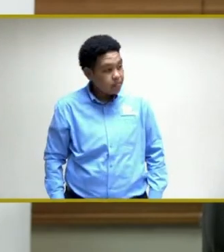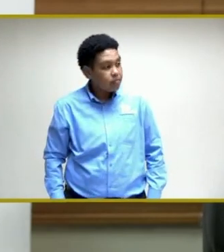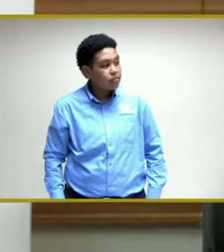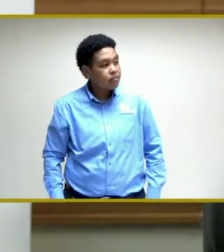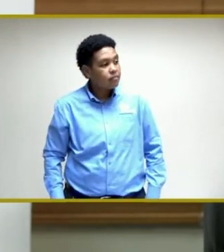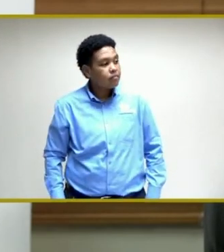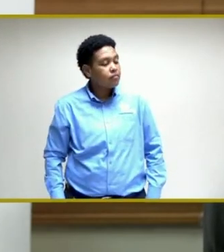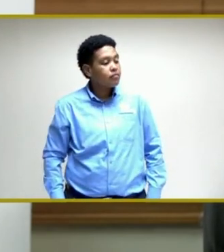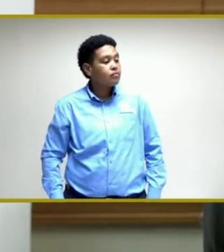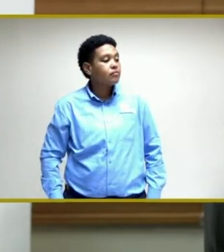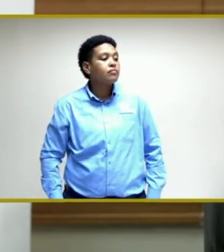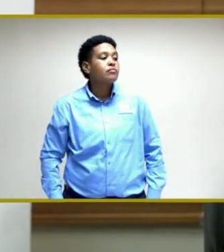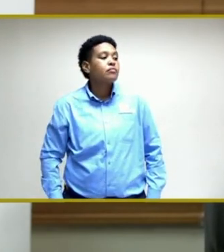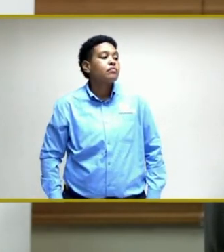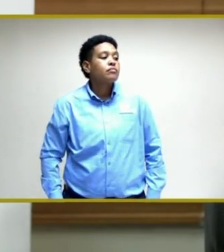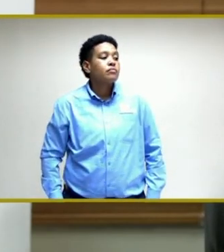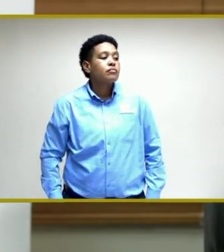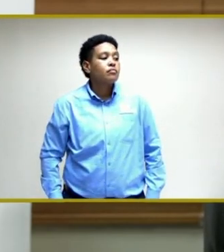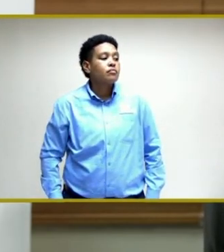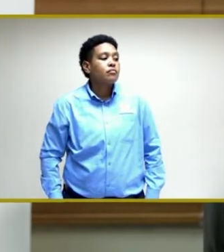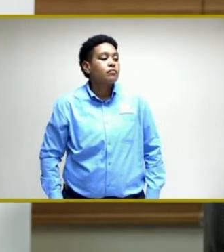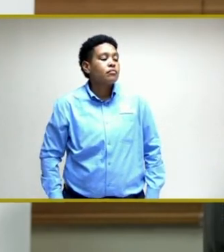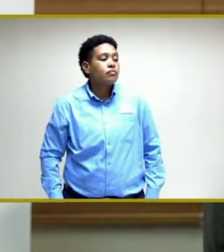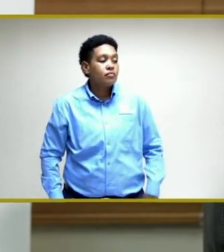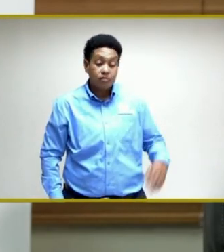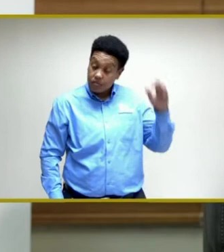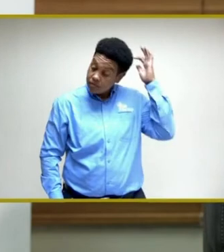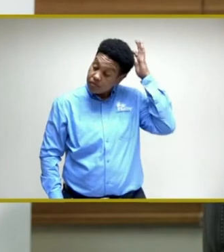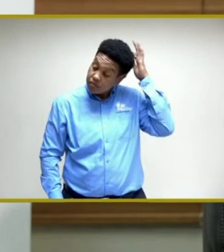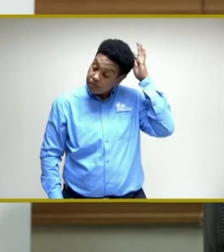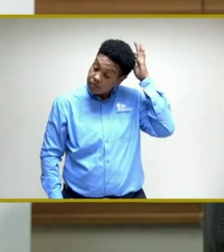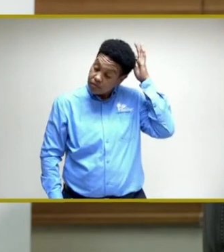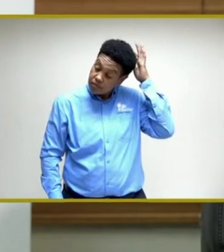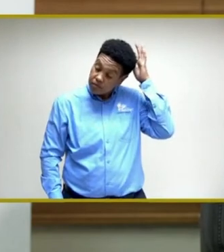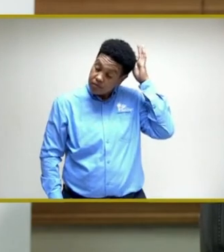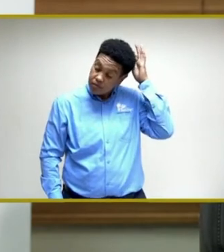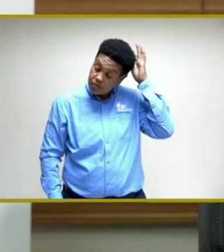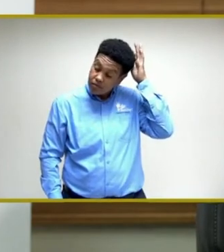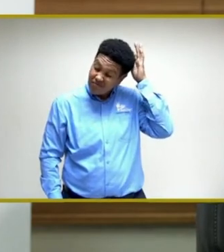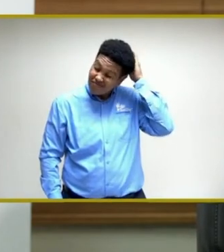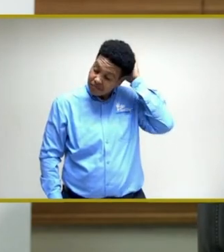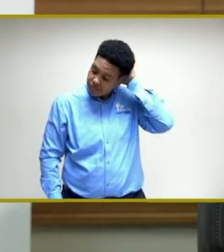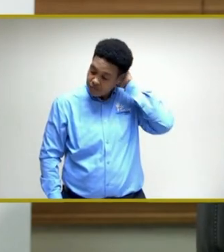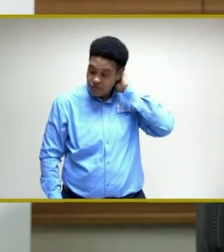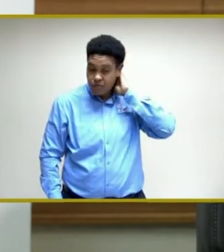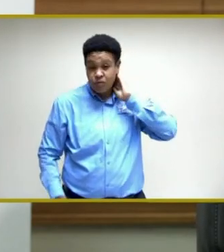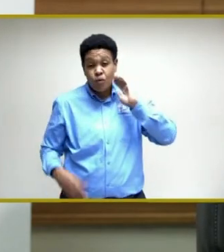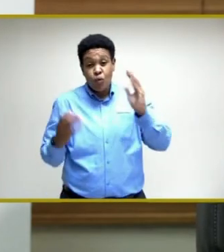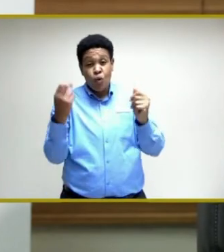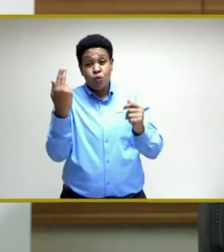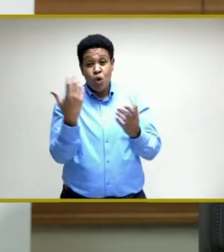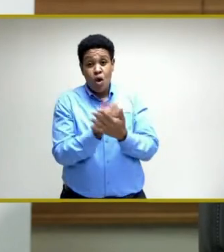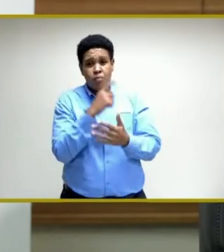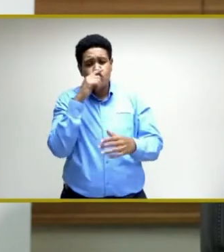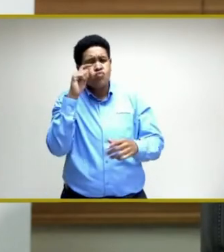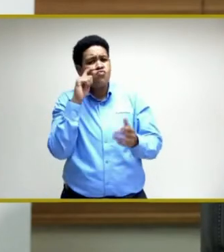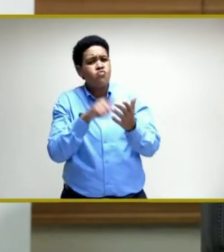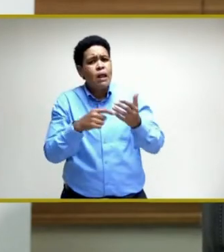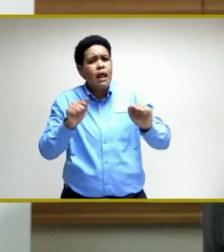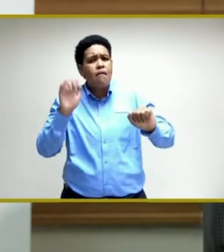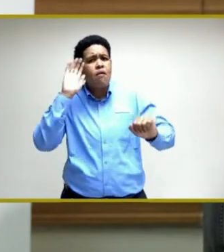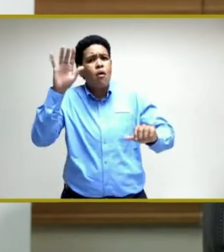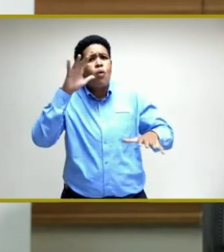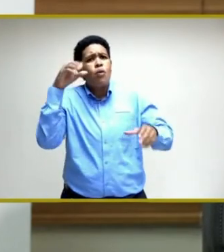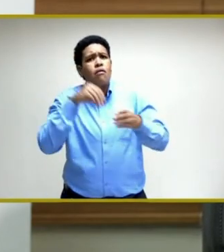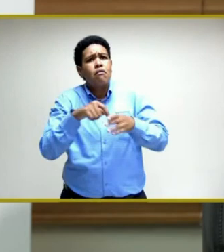I want to just use the opportunity, of course, to recognize the efforts of all who have been part of this process. The Ministry of Foreign